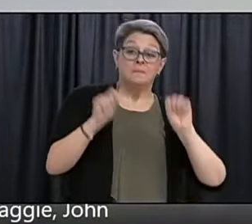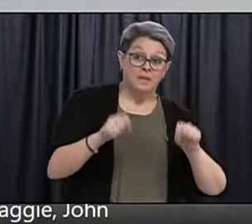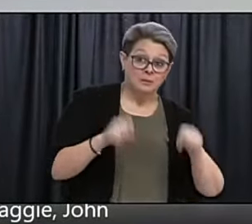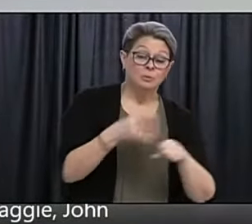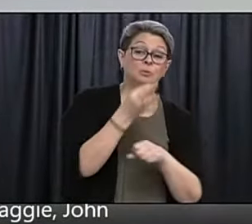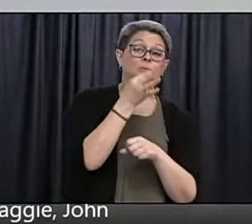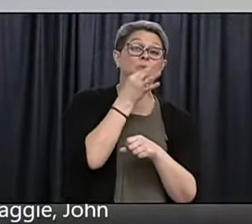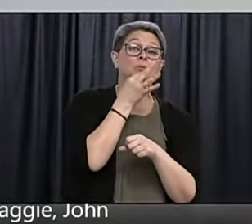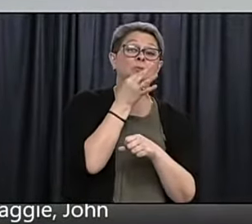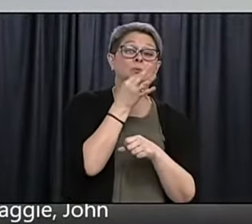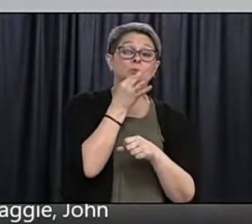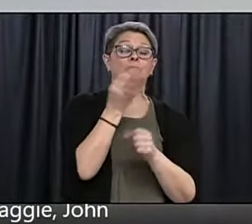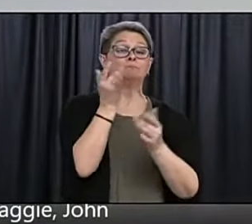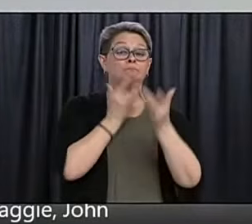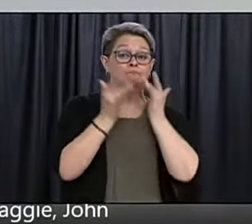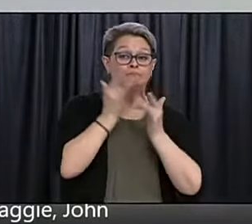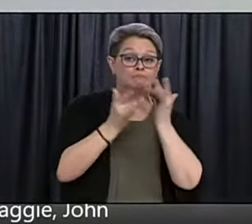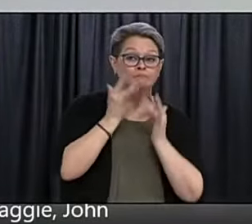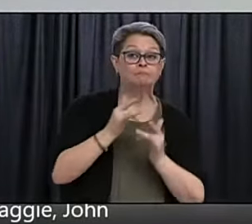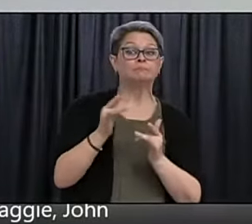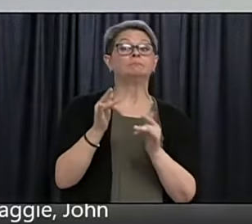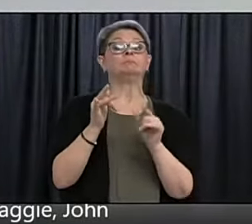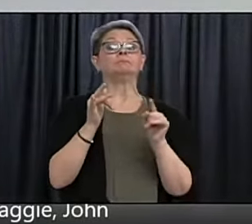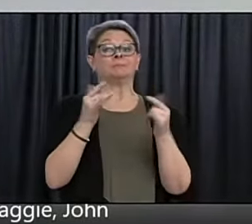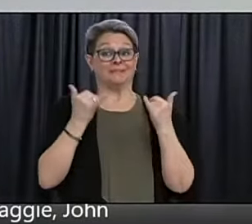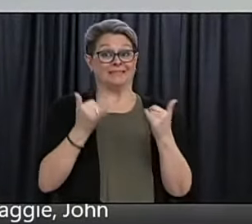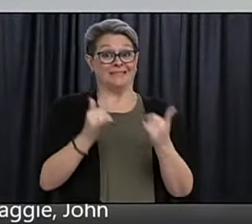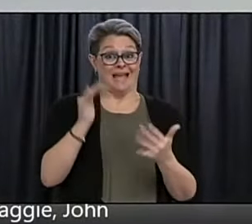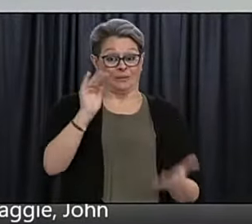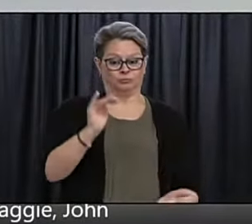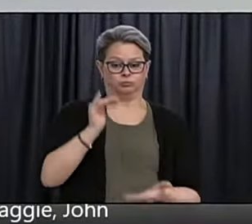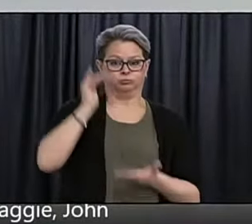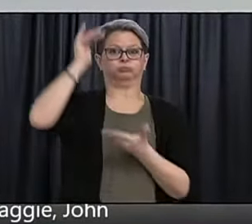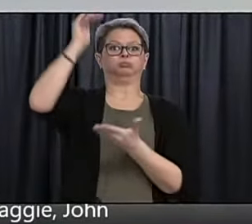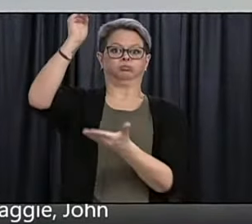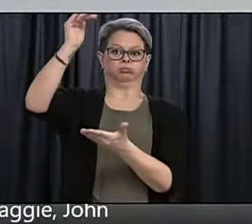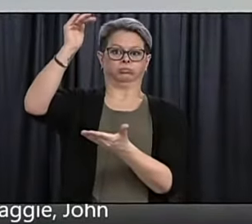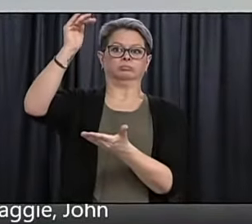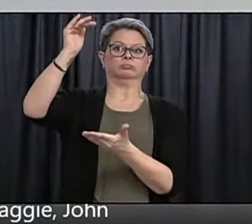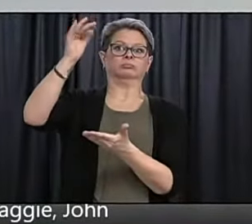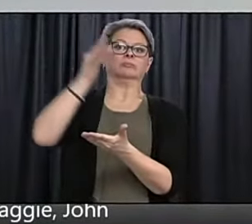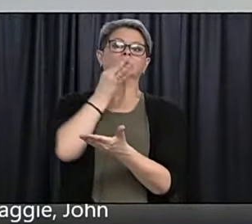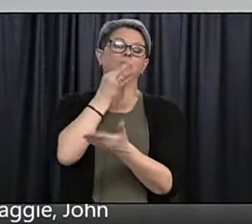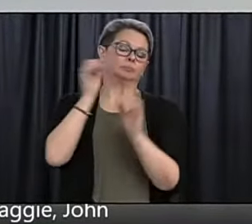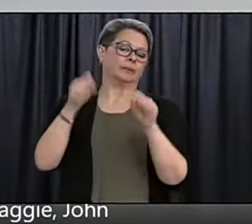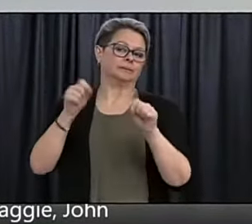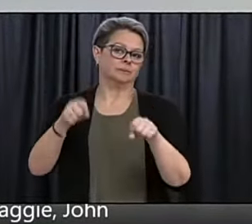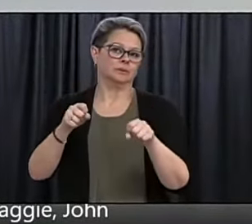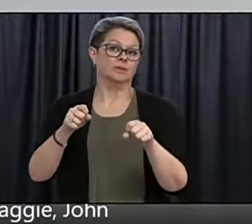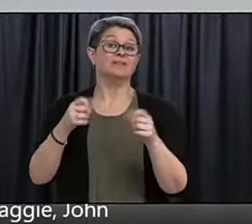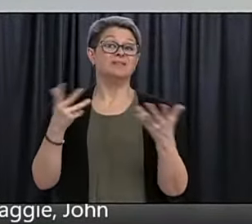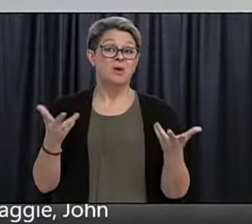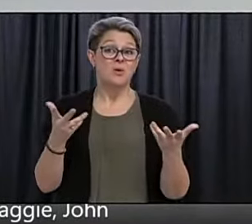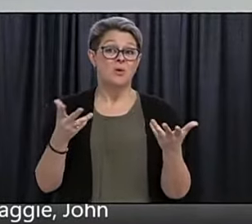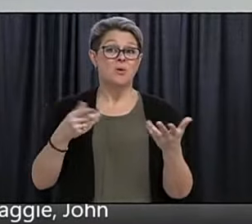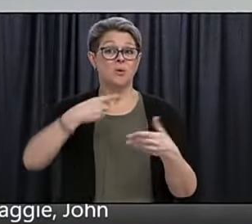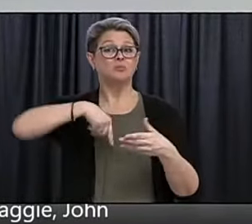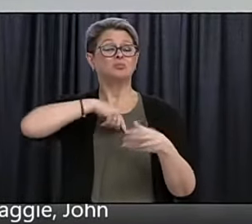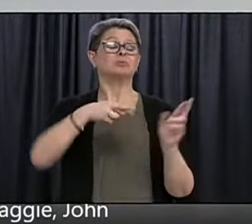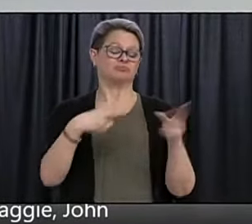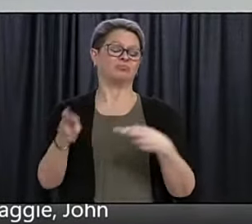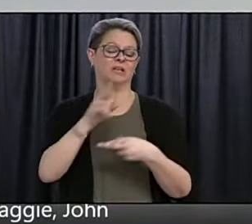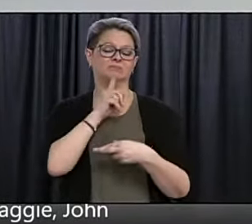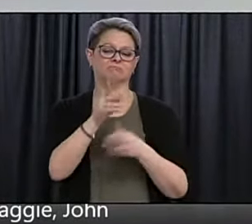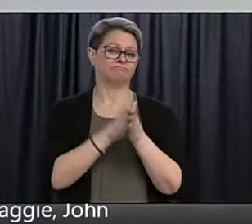that we've been using for planning come from. Uh, and, um, uh, I don't see capacity as a problem. And certainly we're